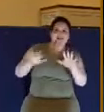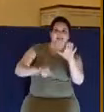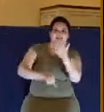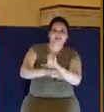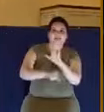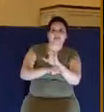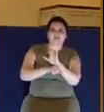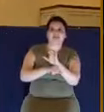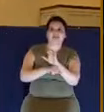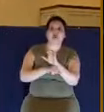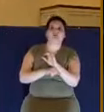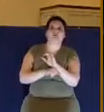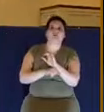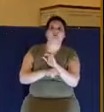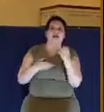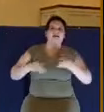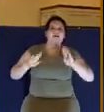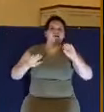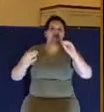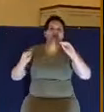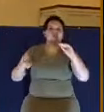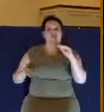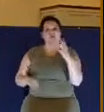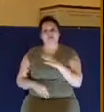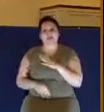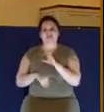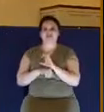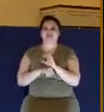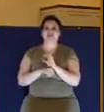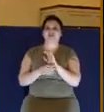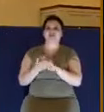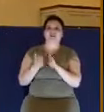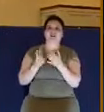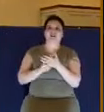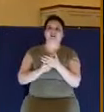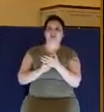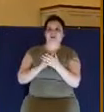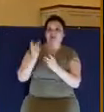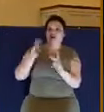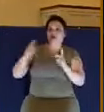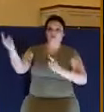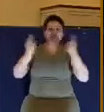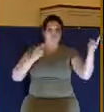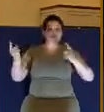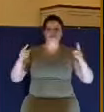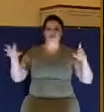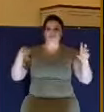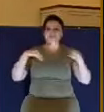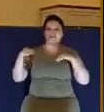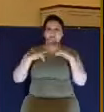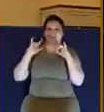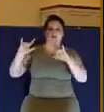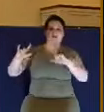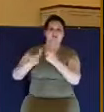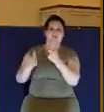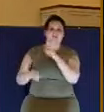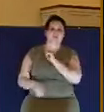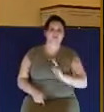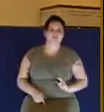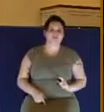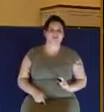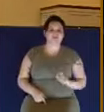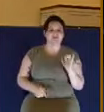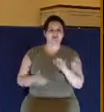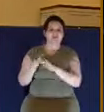somebody because Jesus Christ is Lord. That's what I want. That's what God wants. That's what